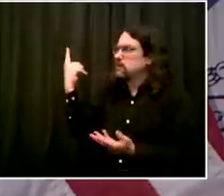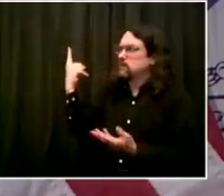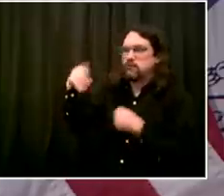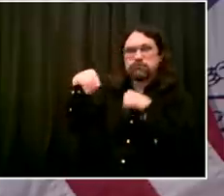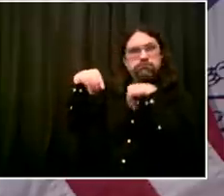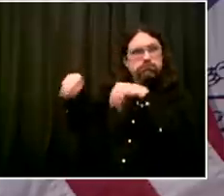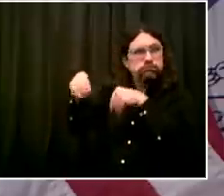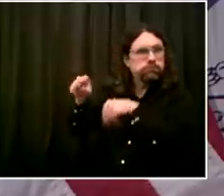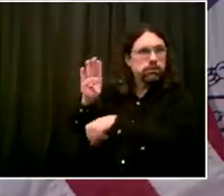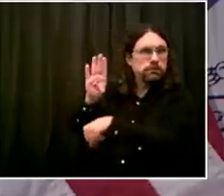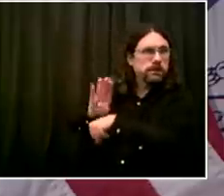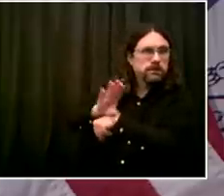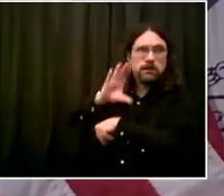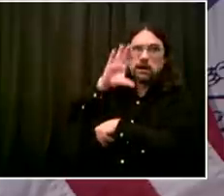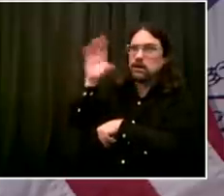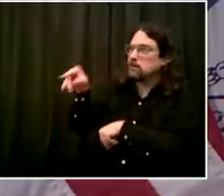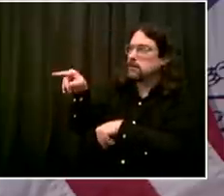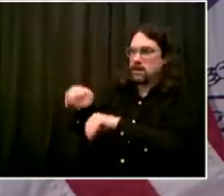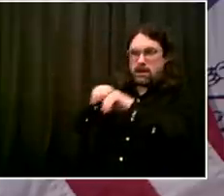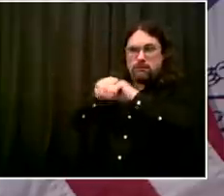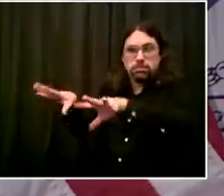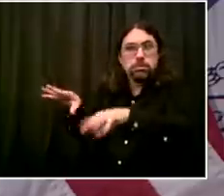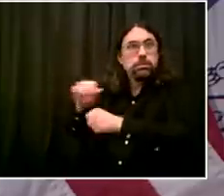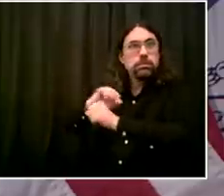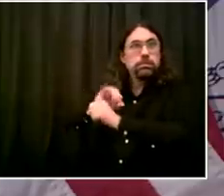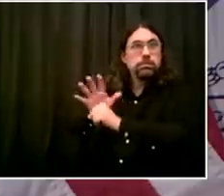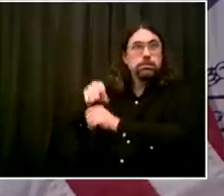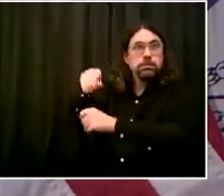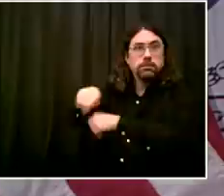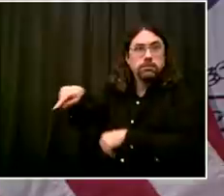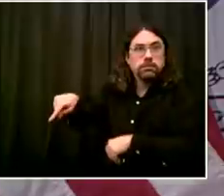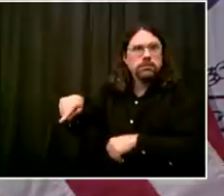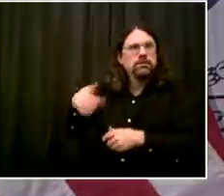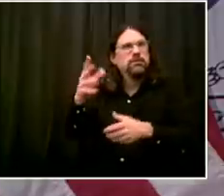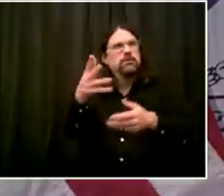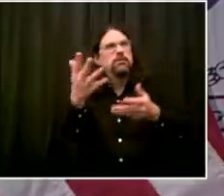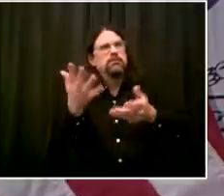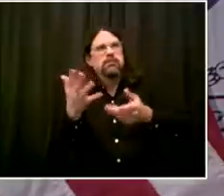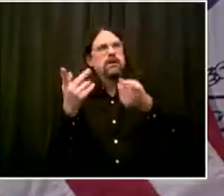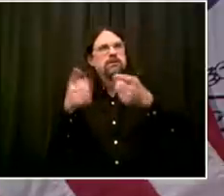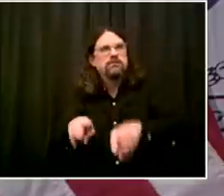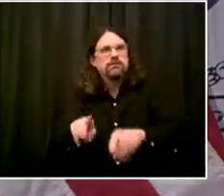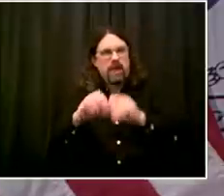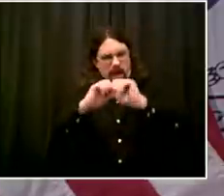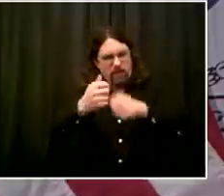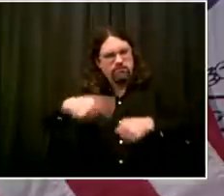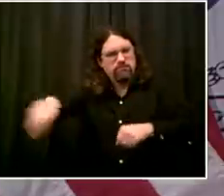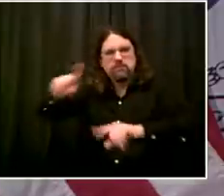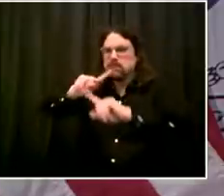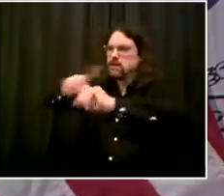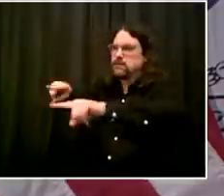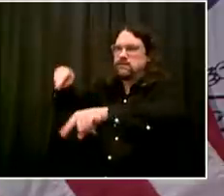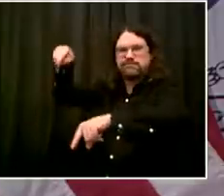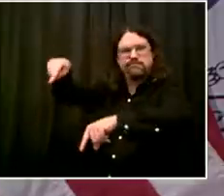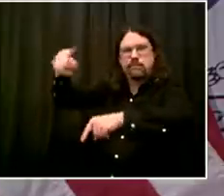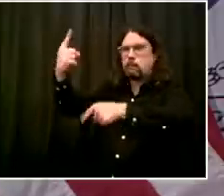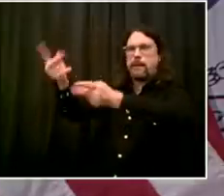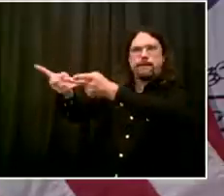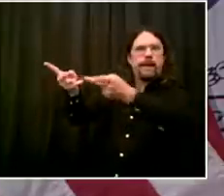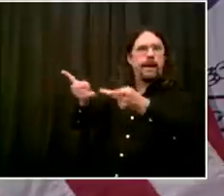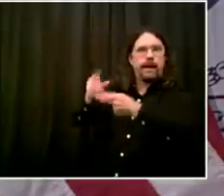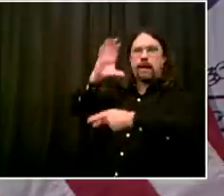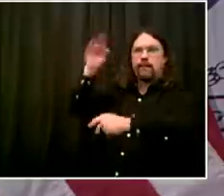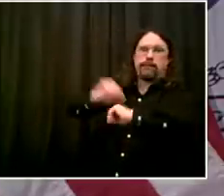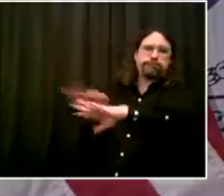and there would be another lockdown, um, like we are in now. Excellent question, Dave, and very, very big and important question.